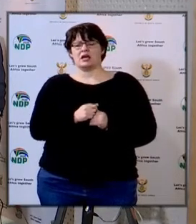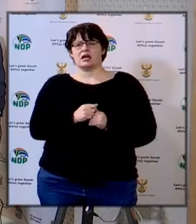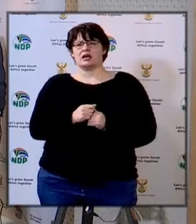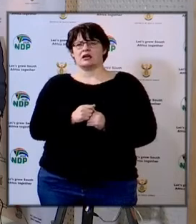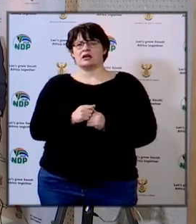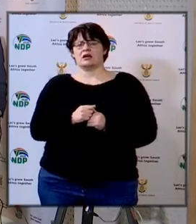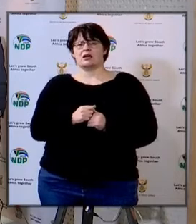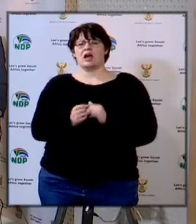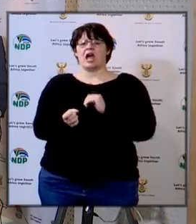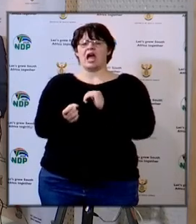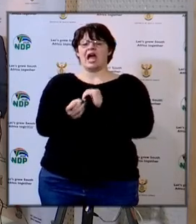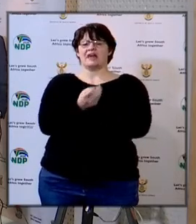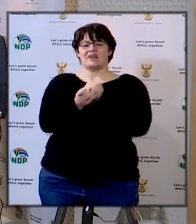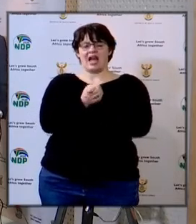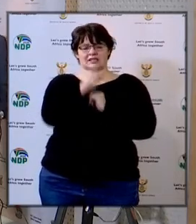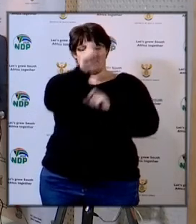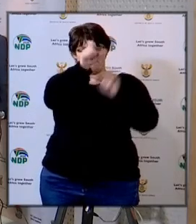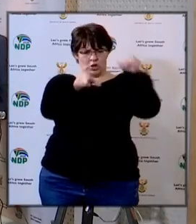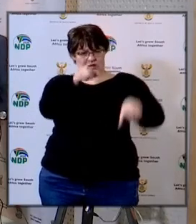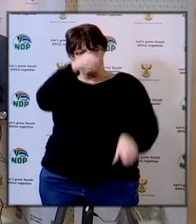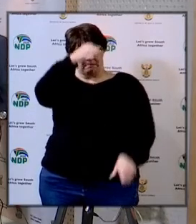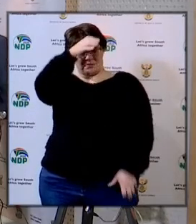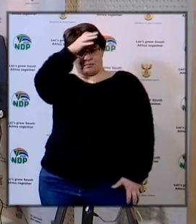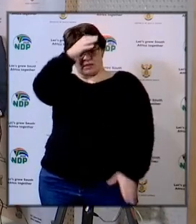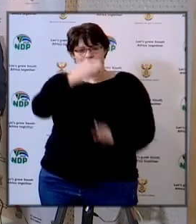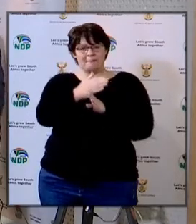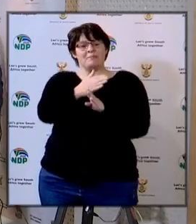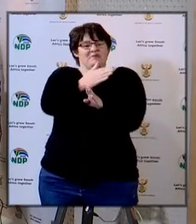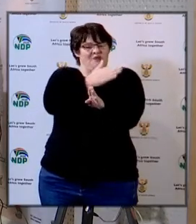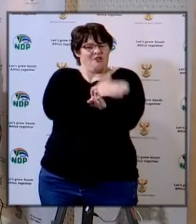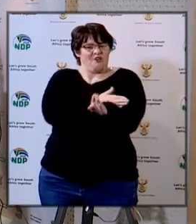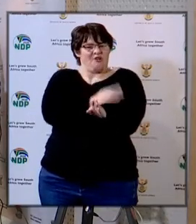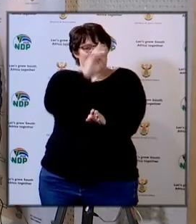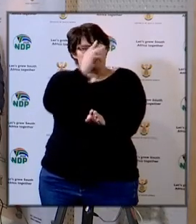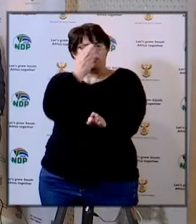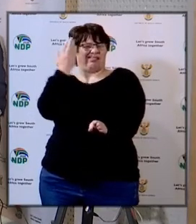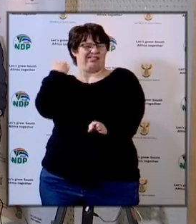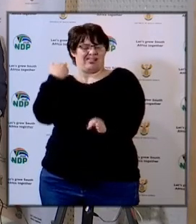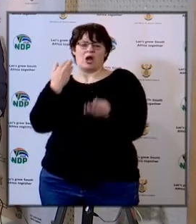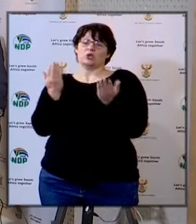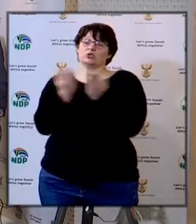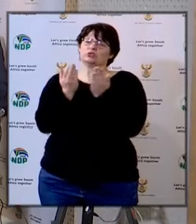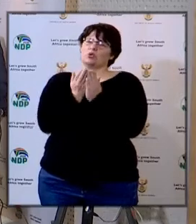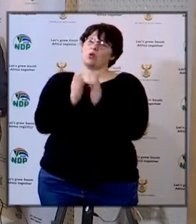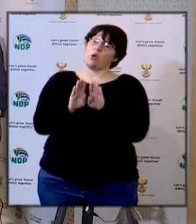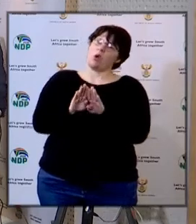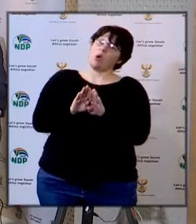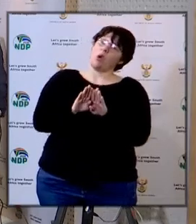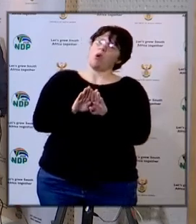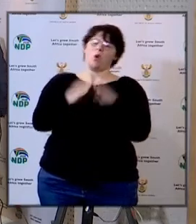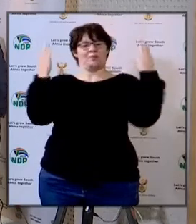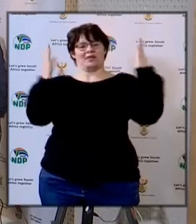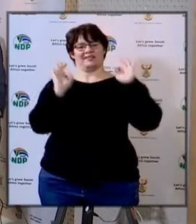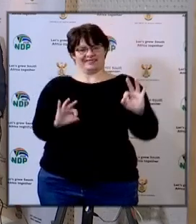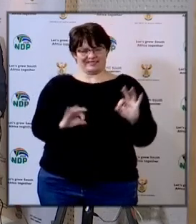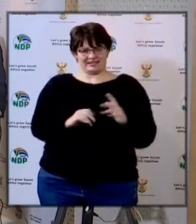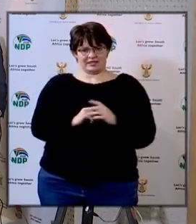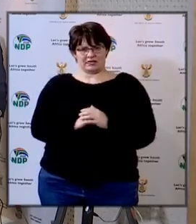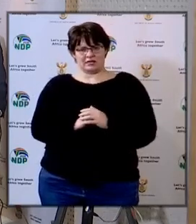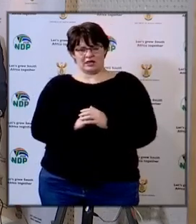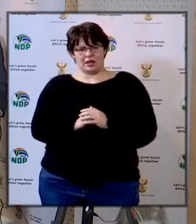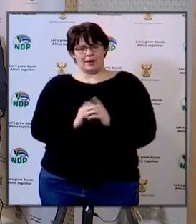advice or you took advice from experts before a decision was taken on whether to reopen the school so but